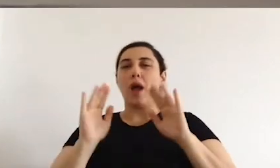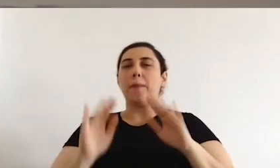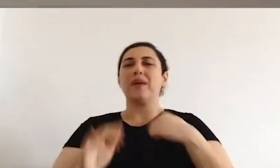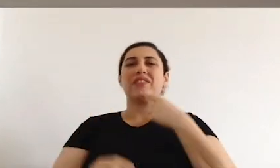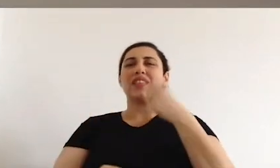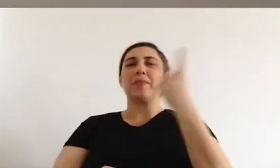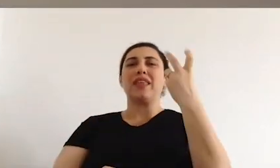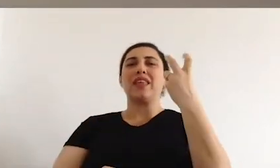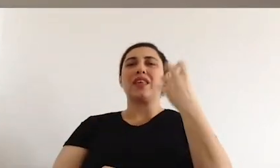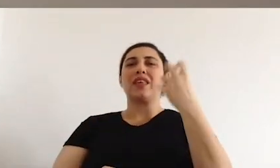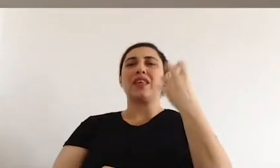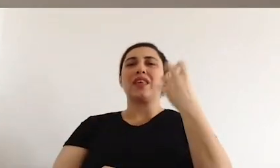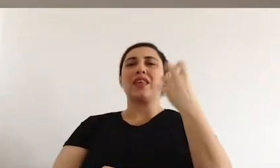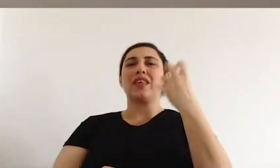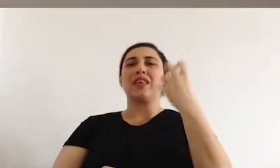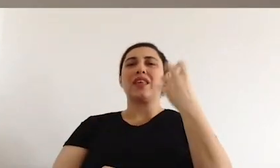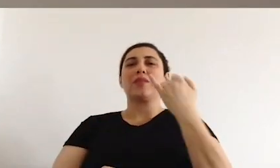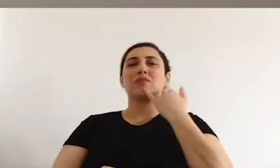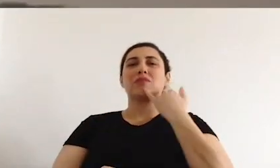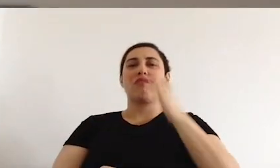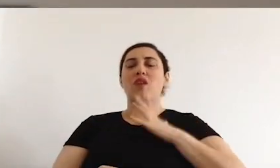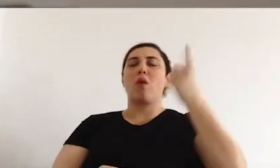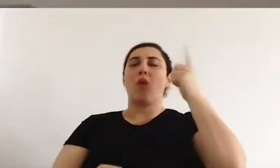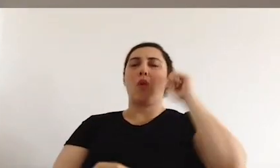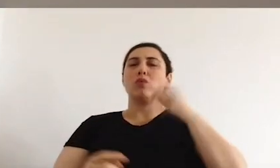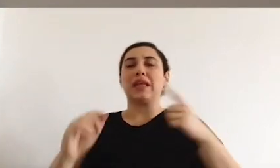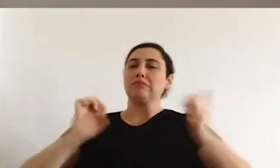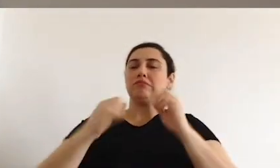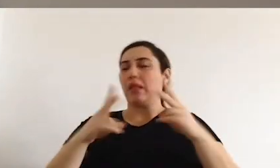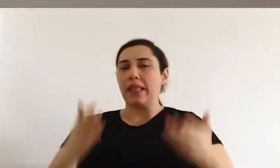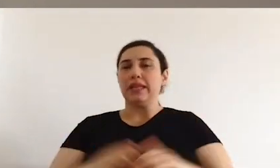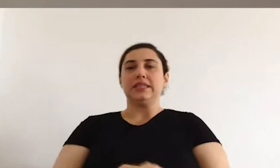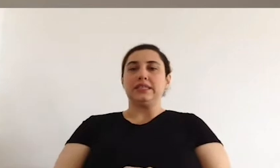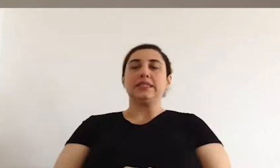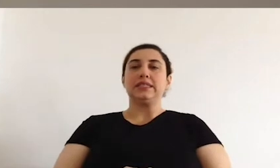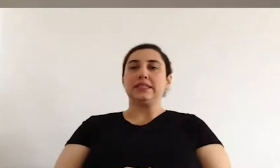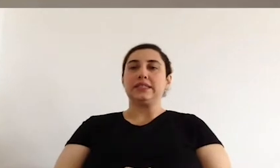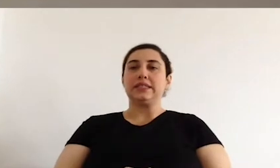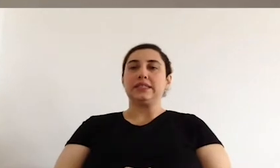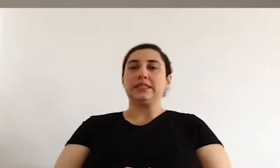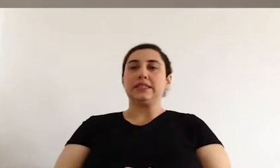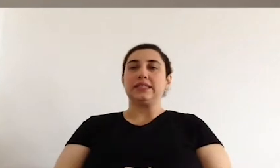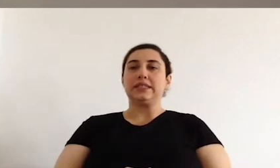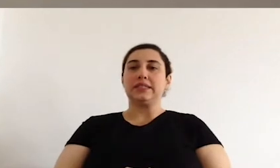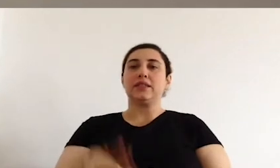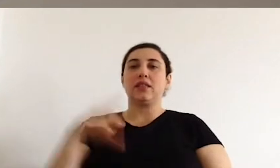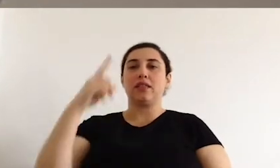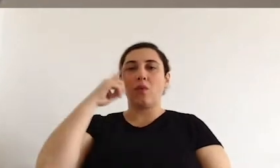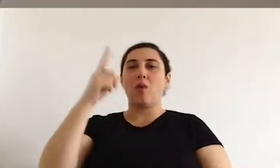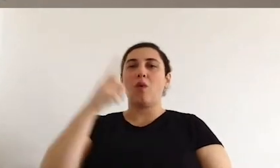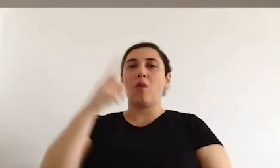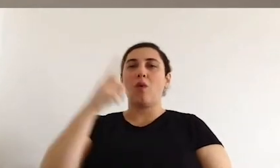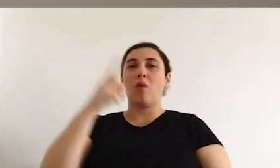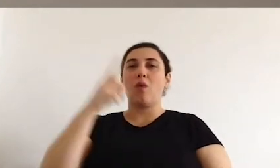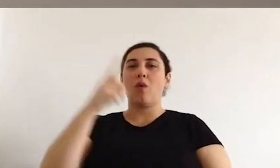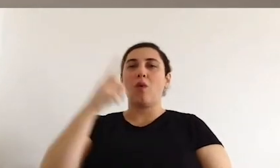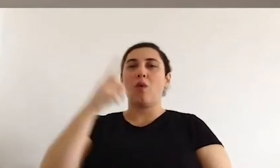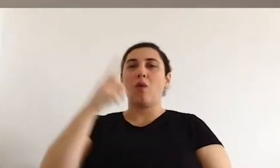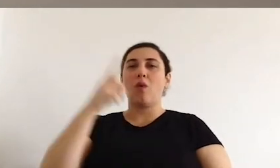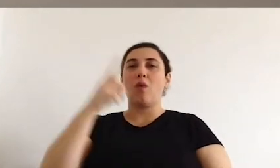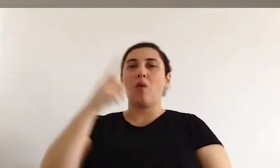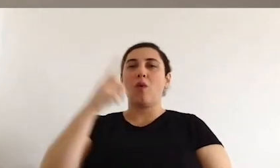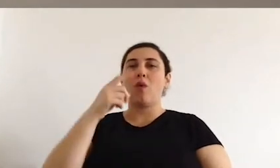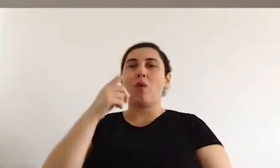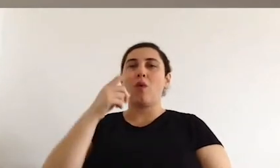for the time. We had a good conceptual discussion. And personally, it's due to my heart, too.